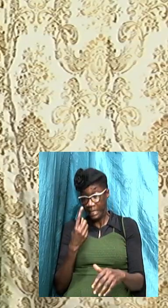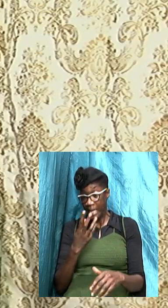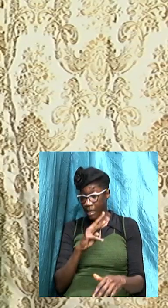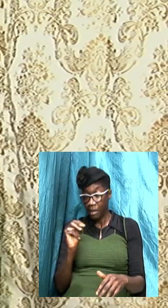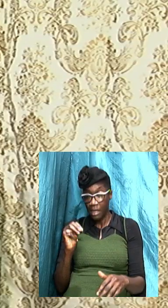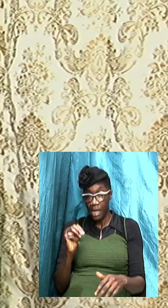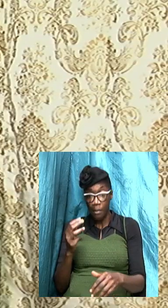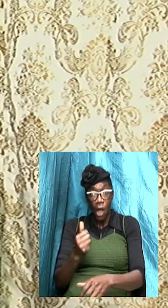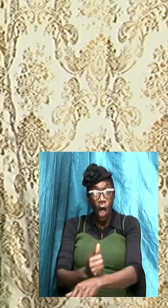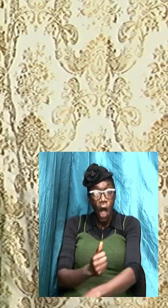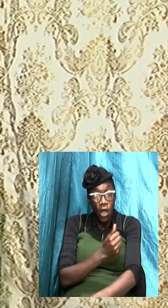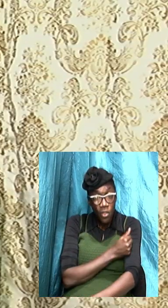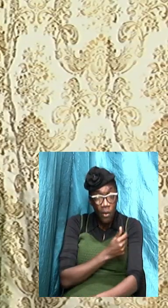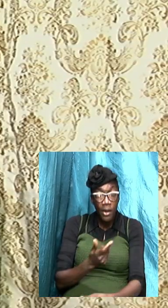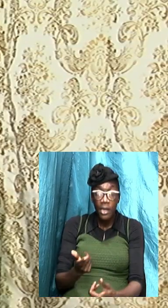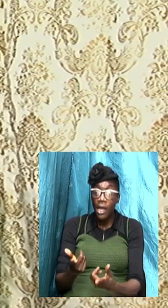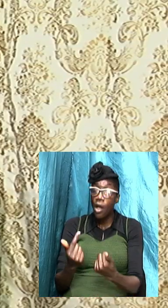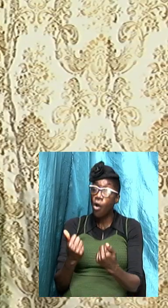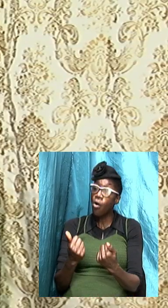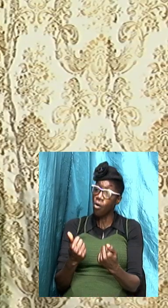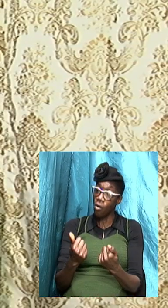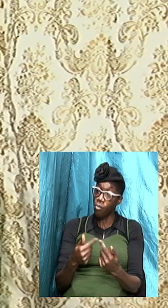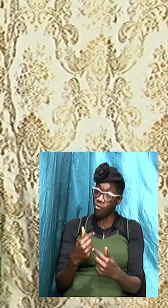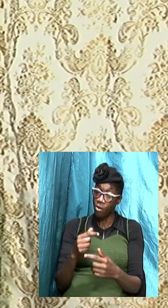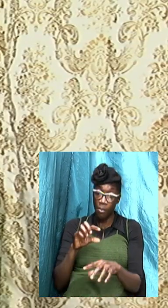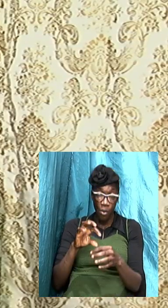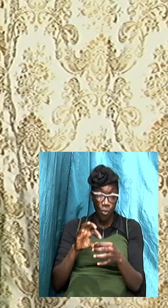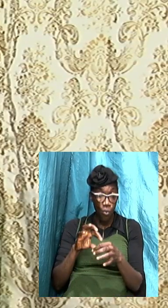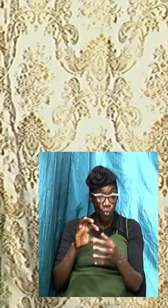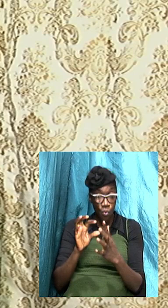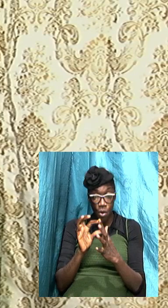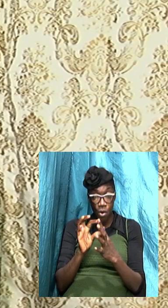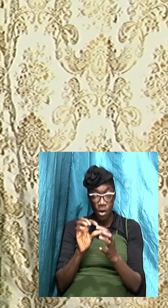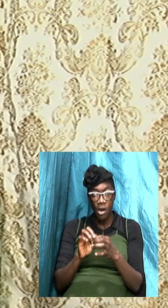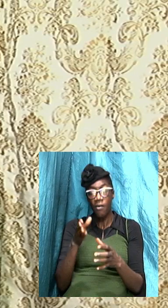came from the word of God